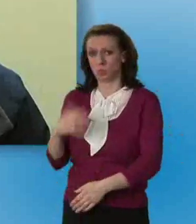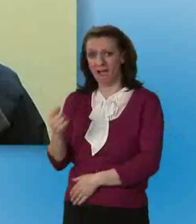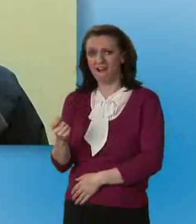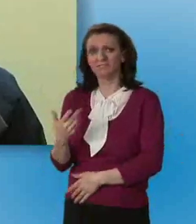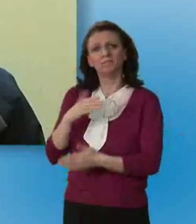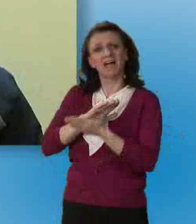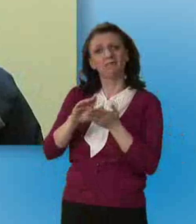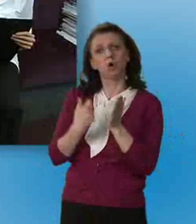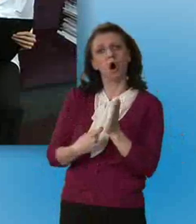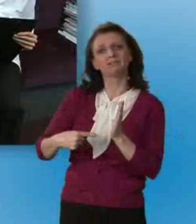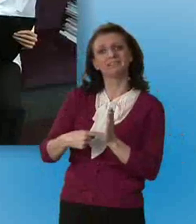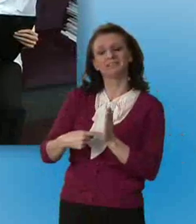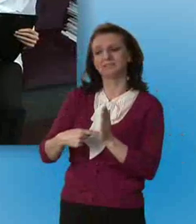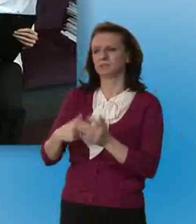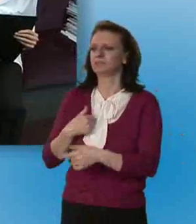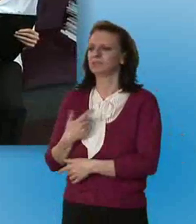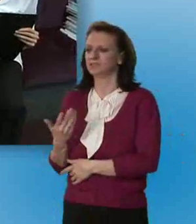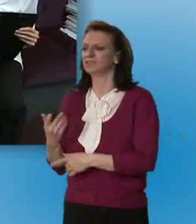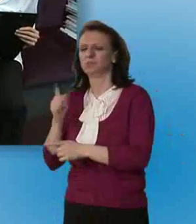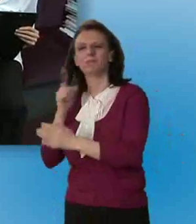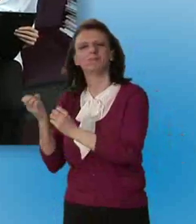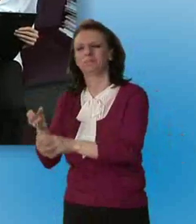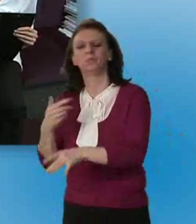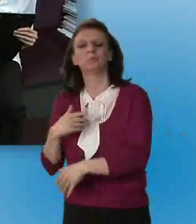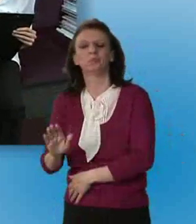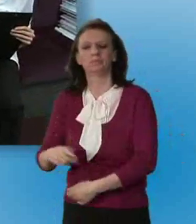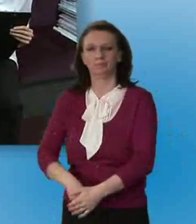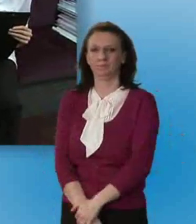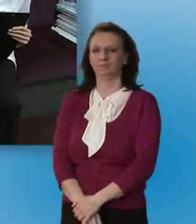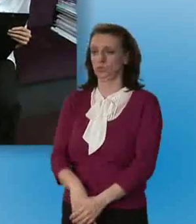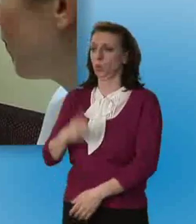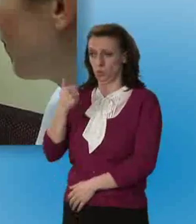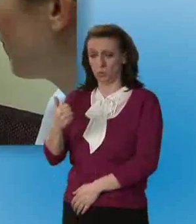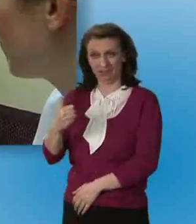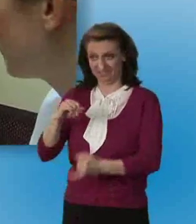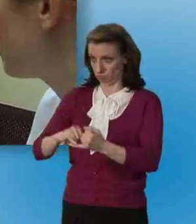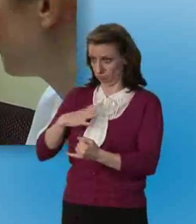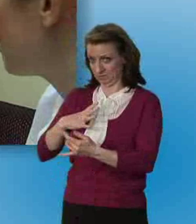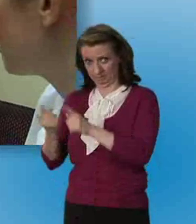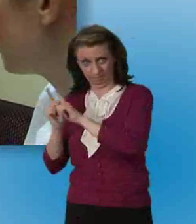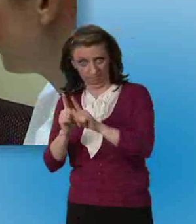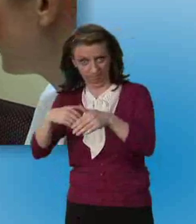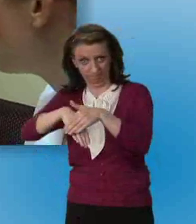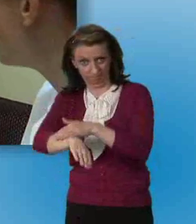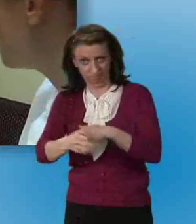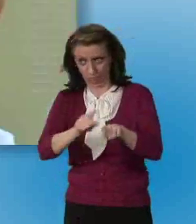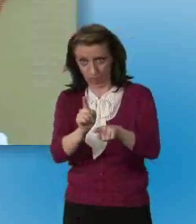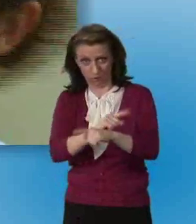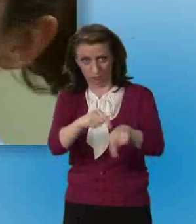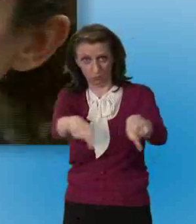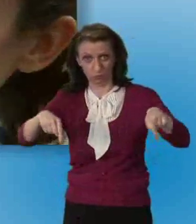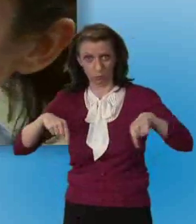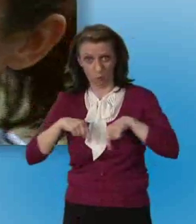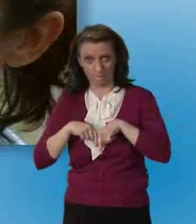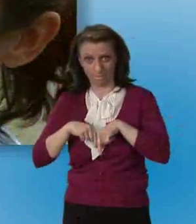No. No she doesn't. Okay Sandra would you like to come through into the changing cubicle with me? No am I going to see me nude? No no